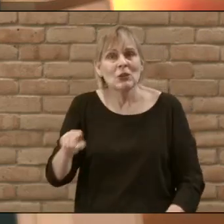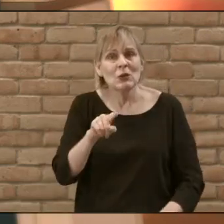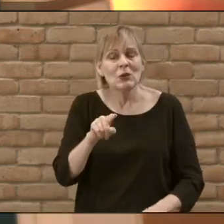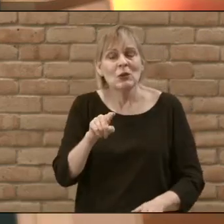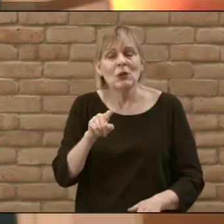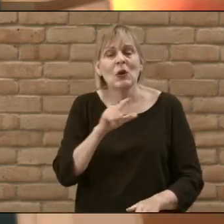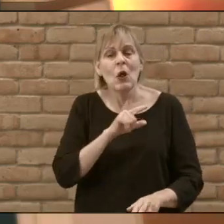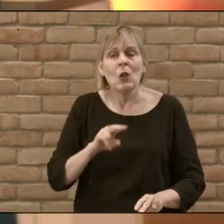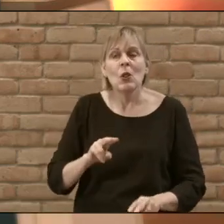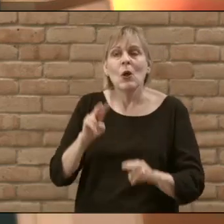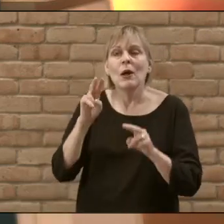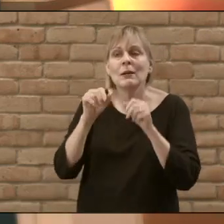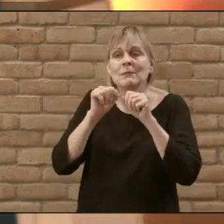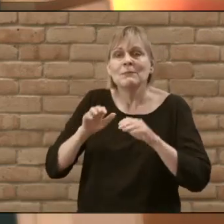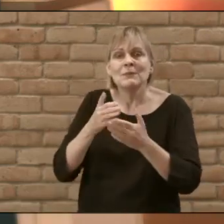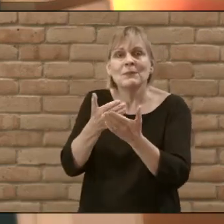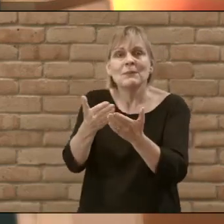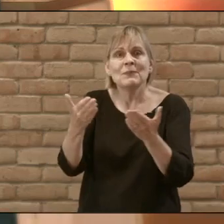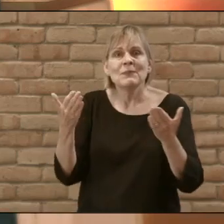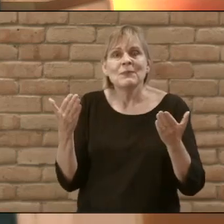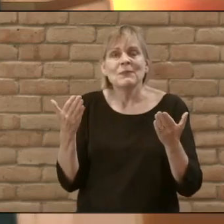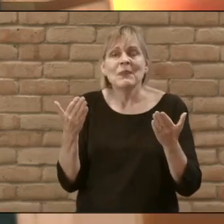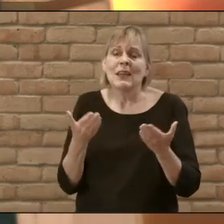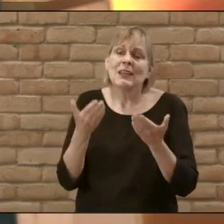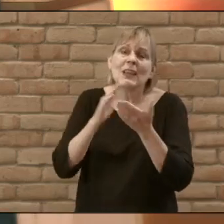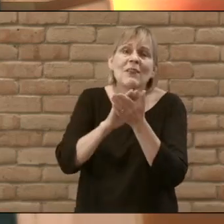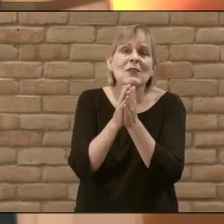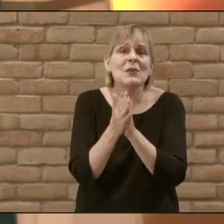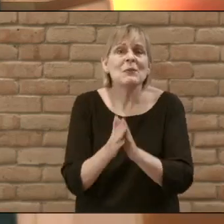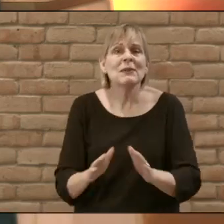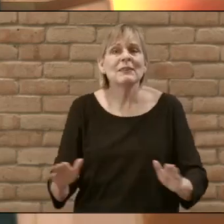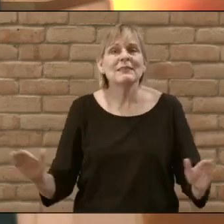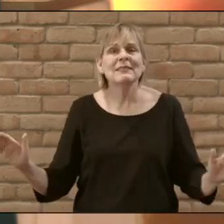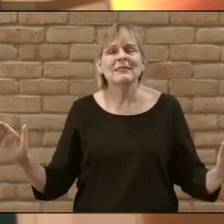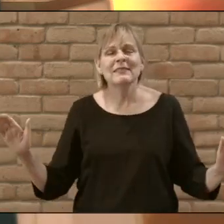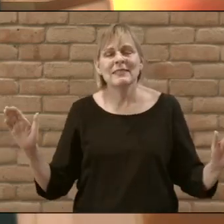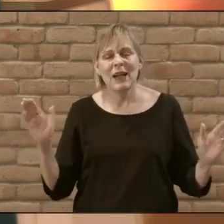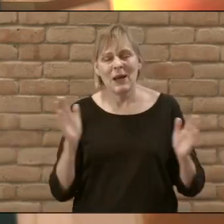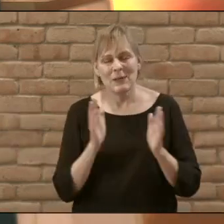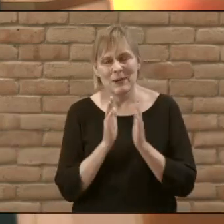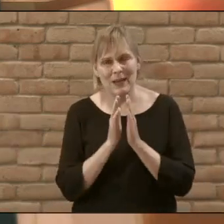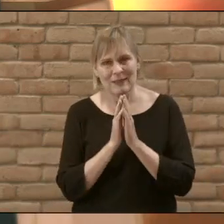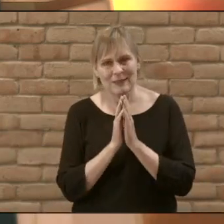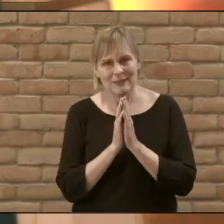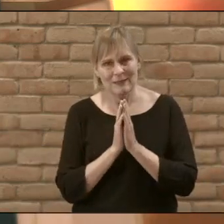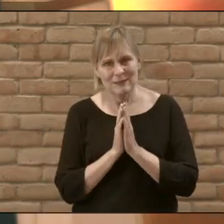to you the Lord lift up his countenance upon you and give you peace Amen